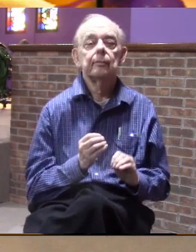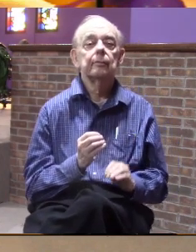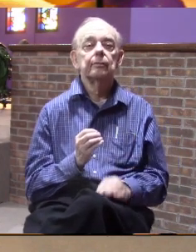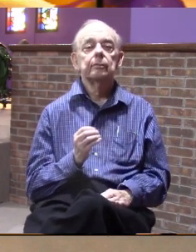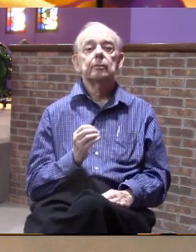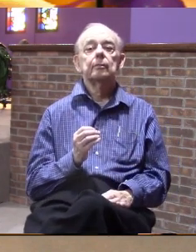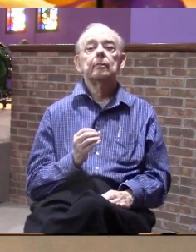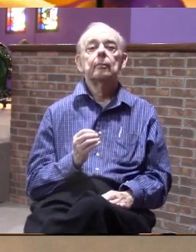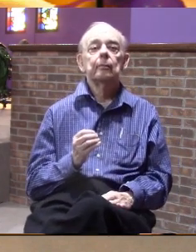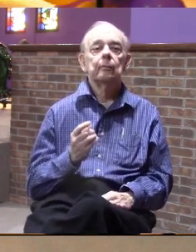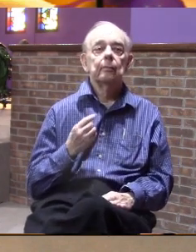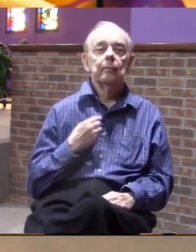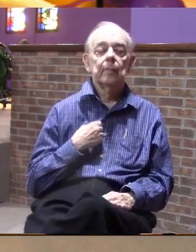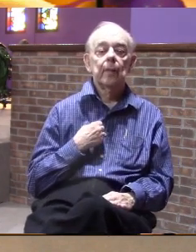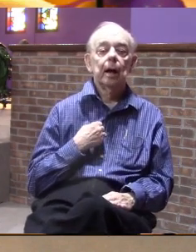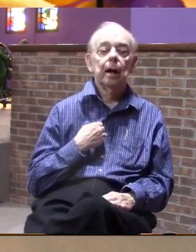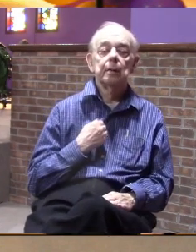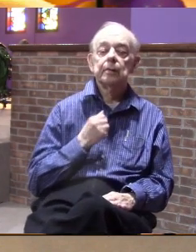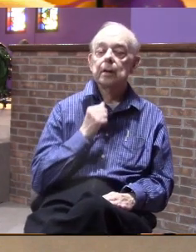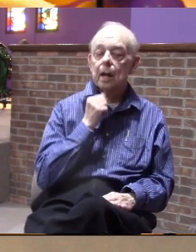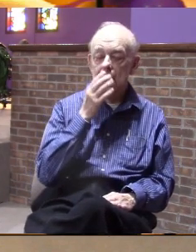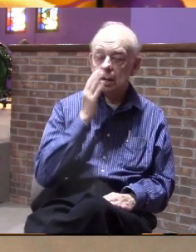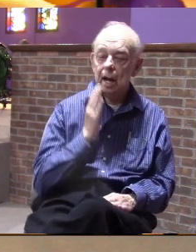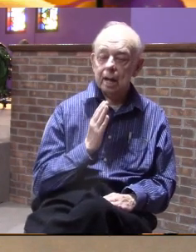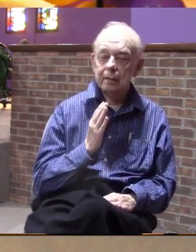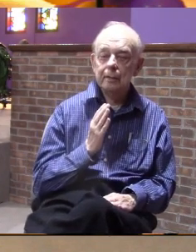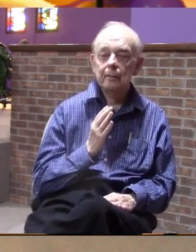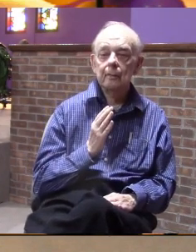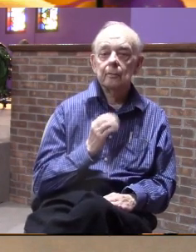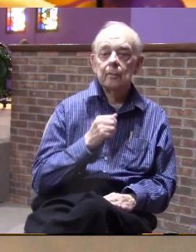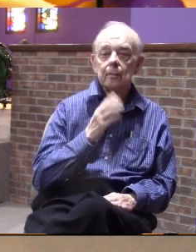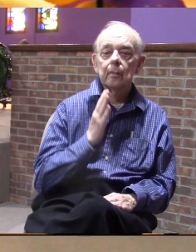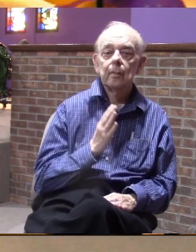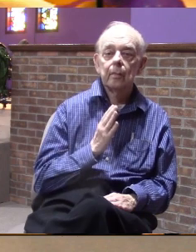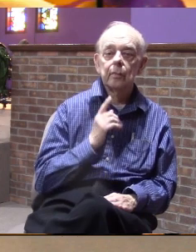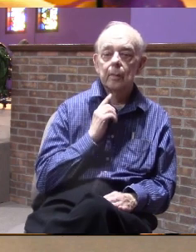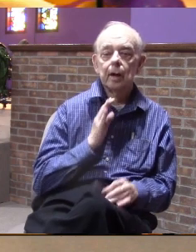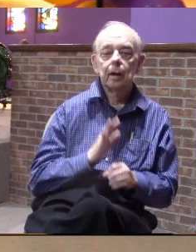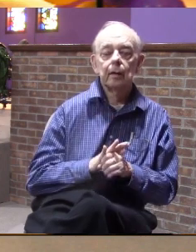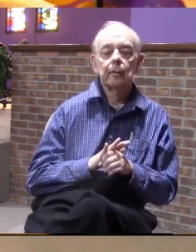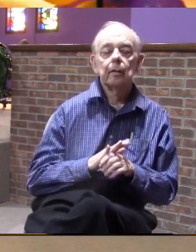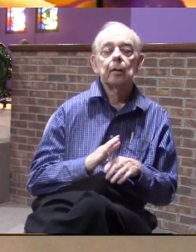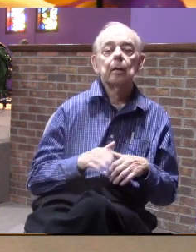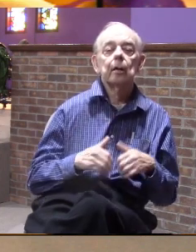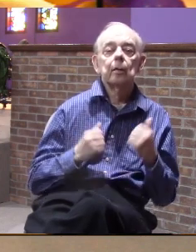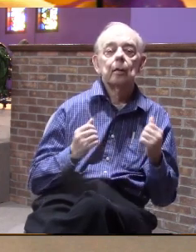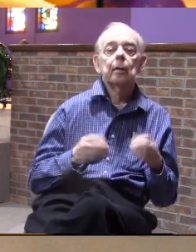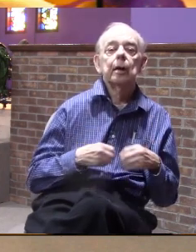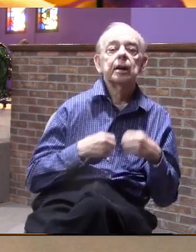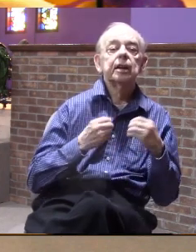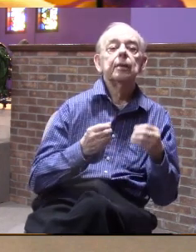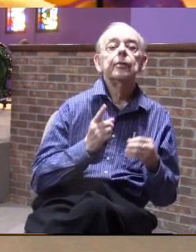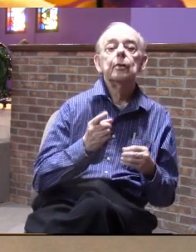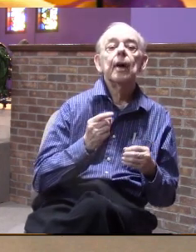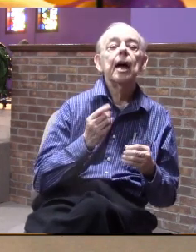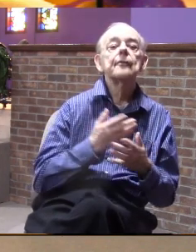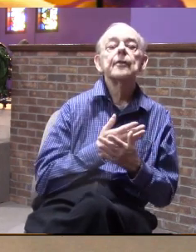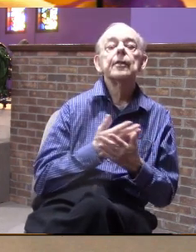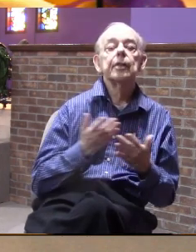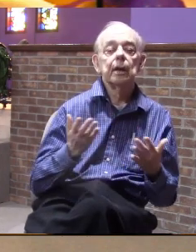I am not God God can promise you life and give you everything